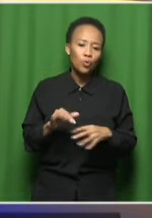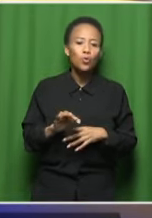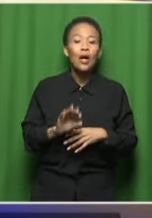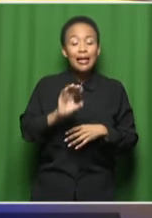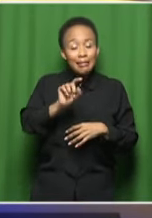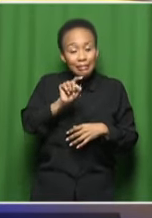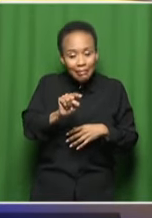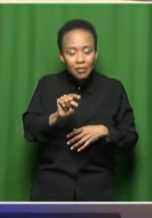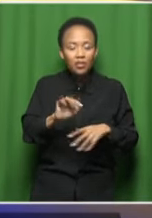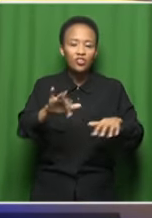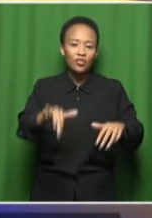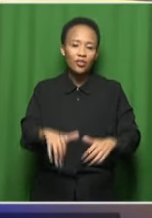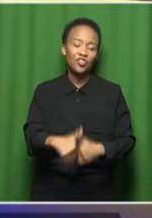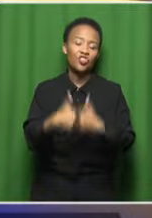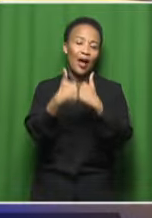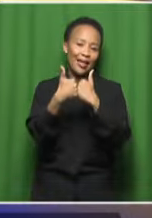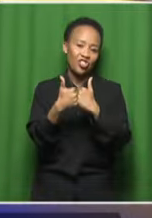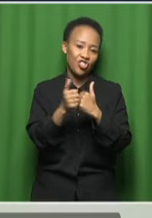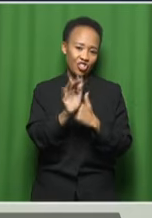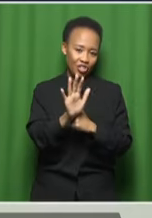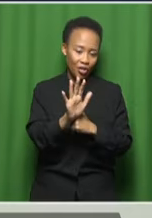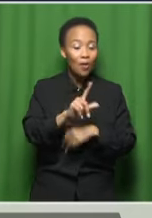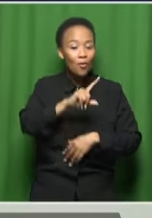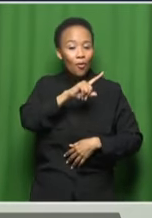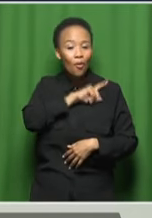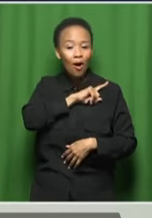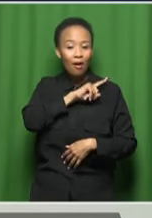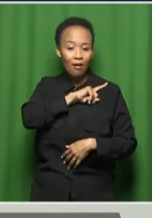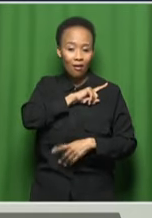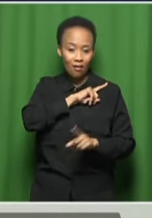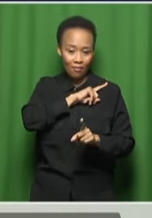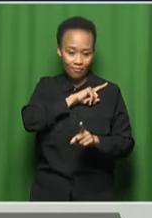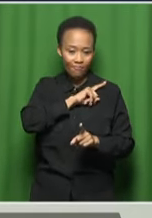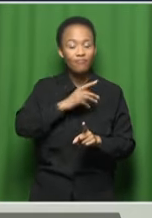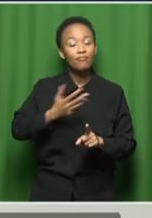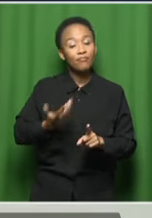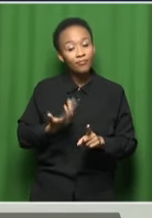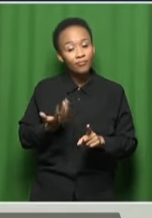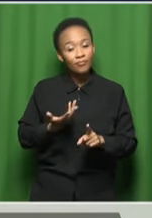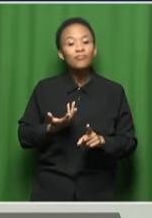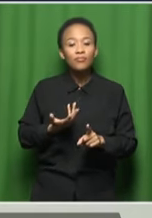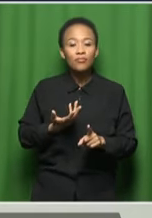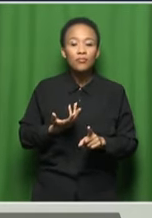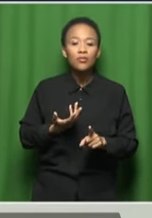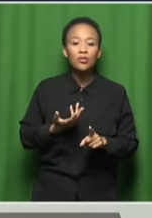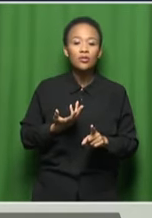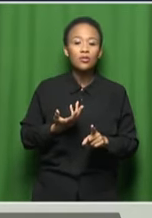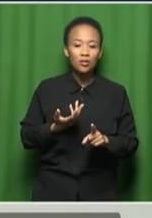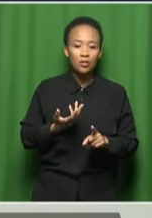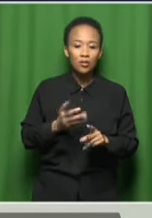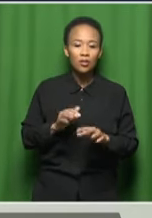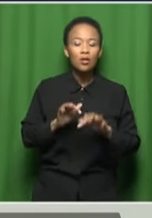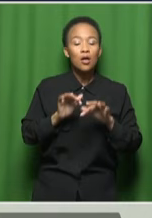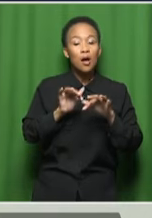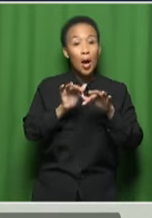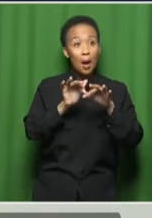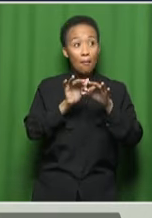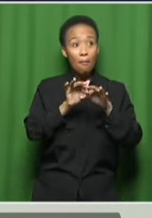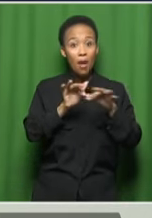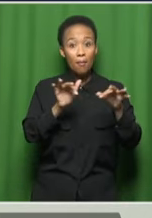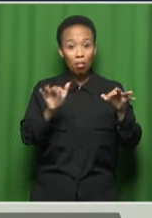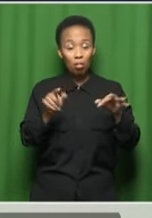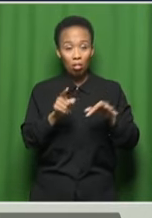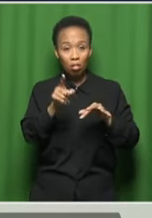challenge, right? Because then they get to dictate how people get to